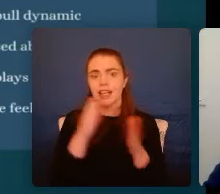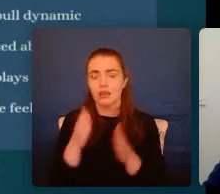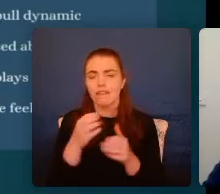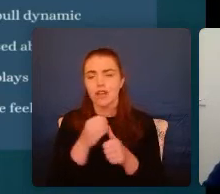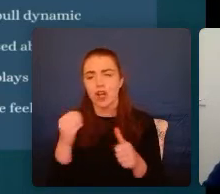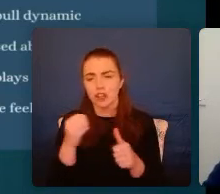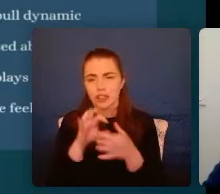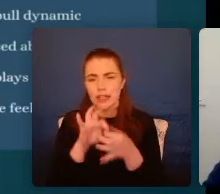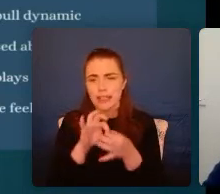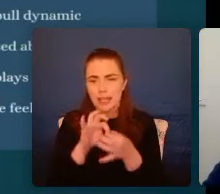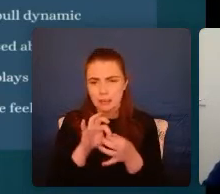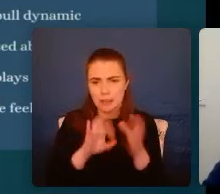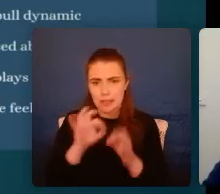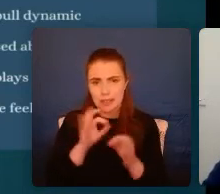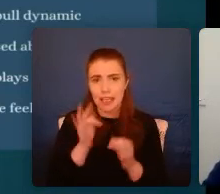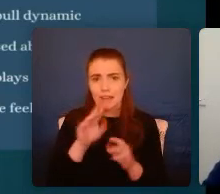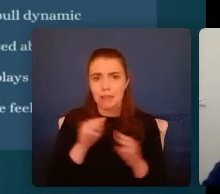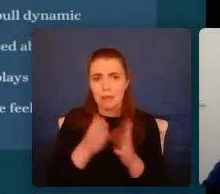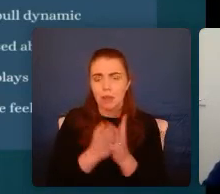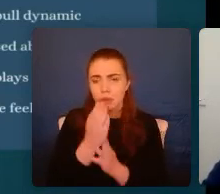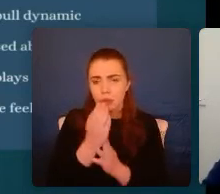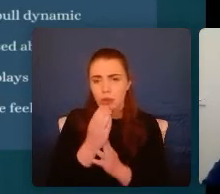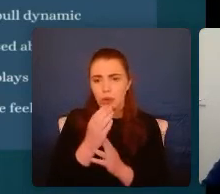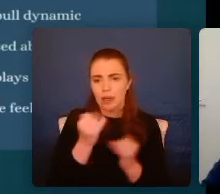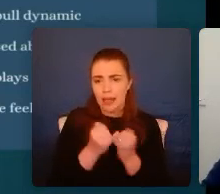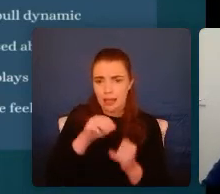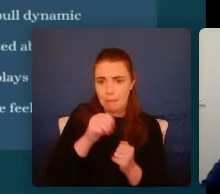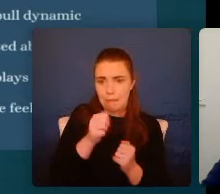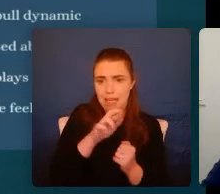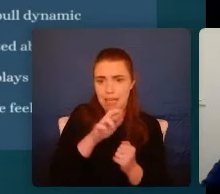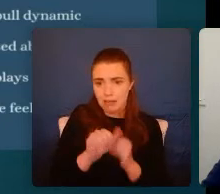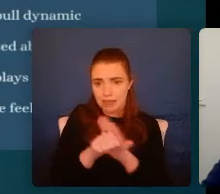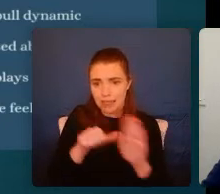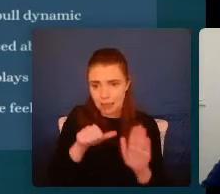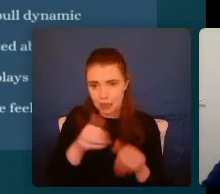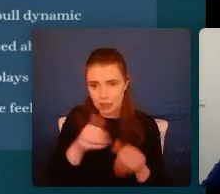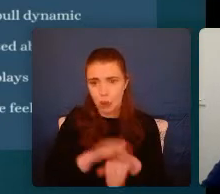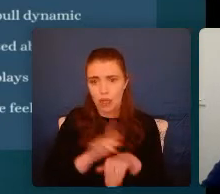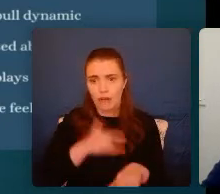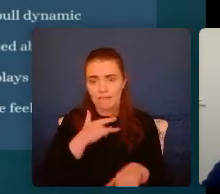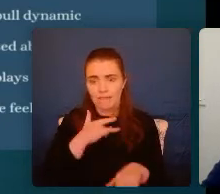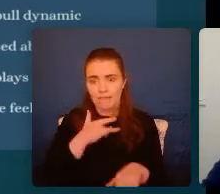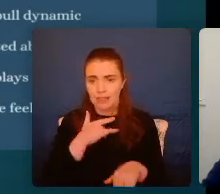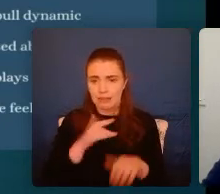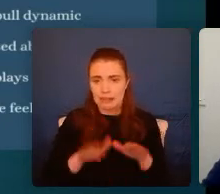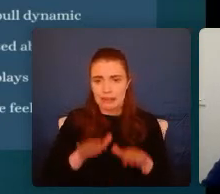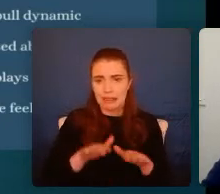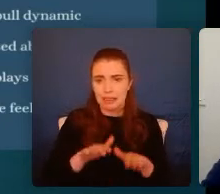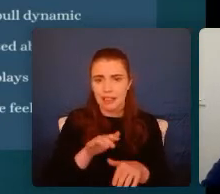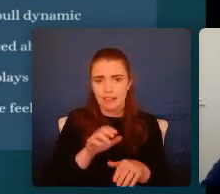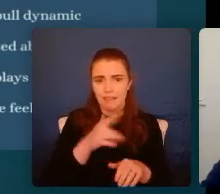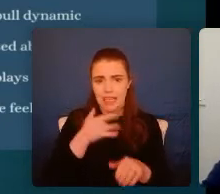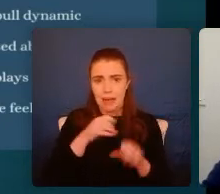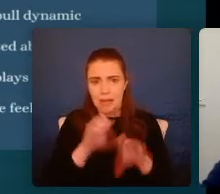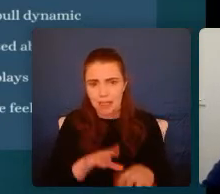if you've been through the experiences of Mary or others, where you can feel insecure, fear abandonment, go into